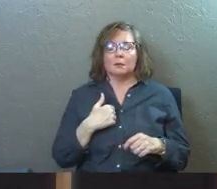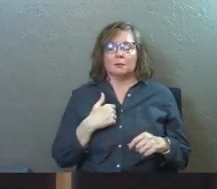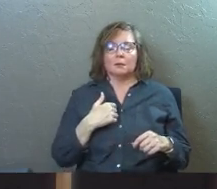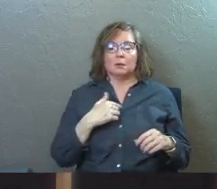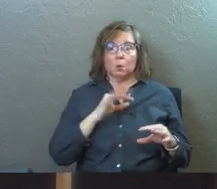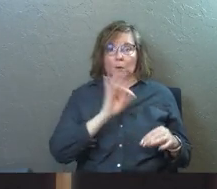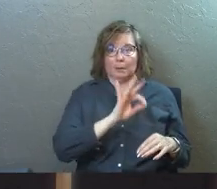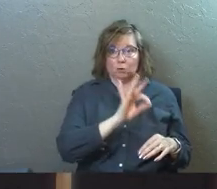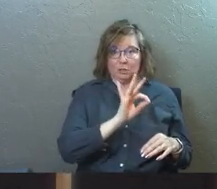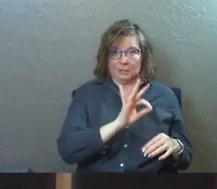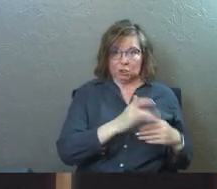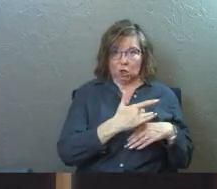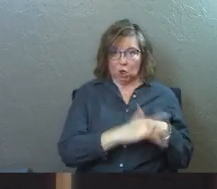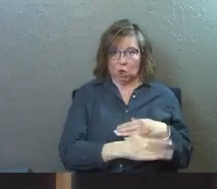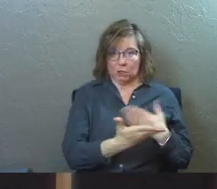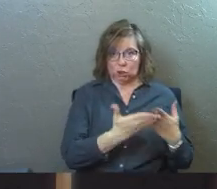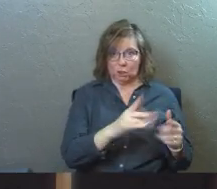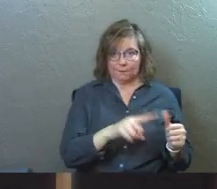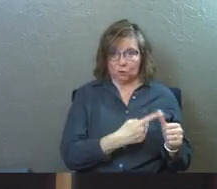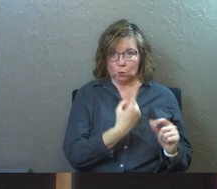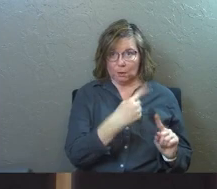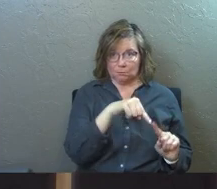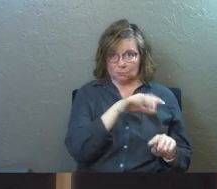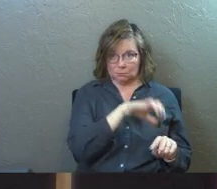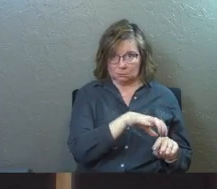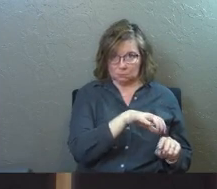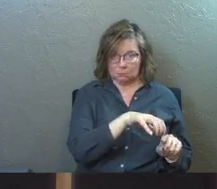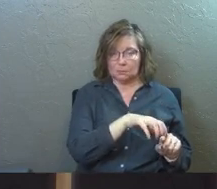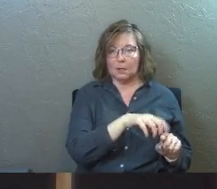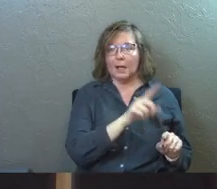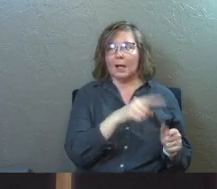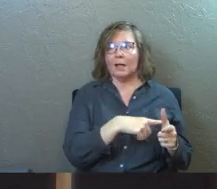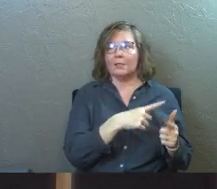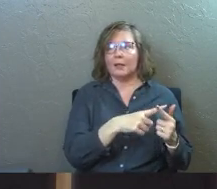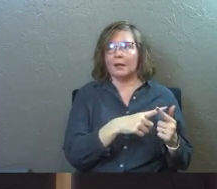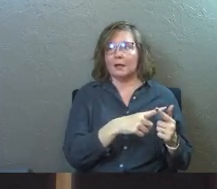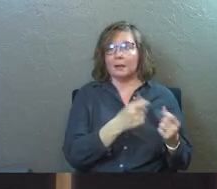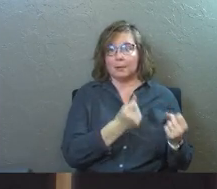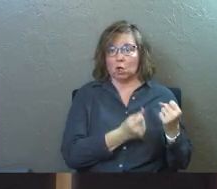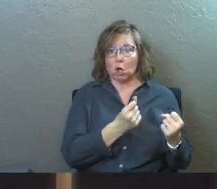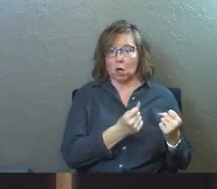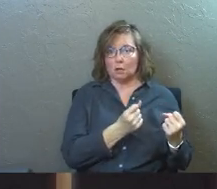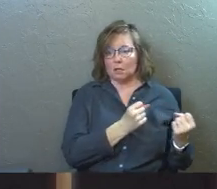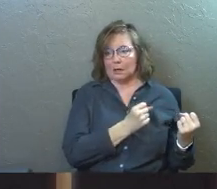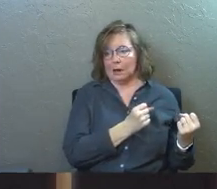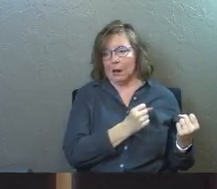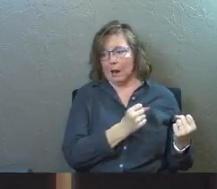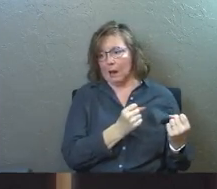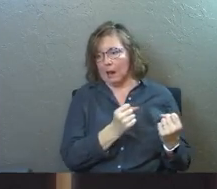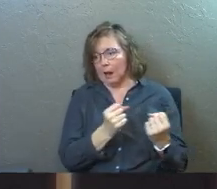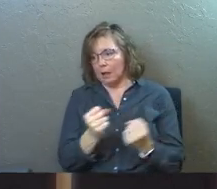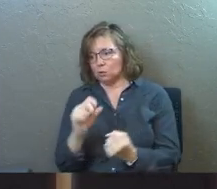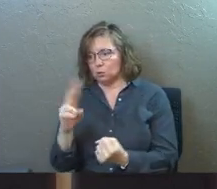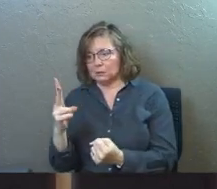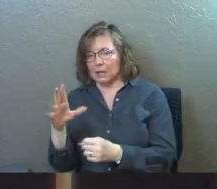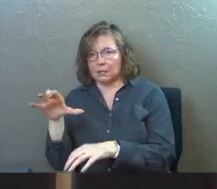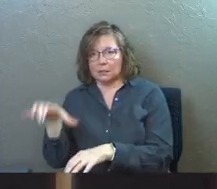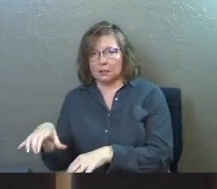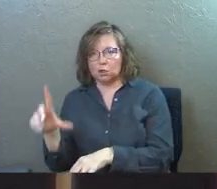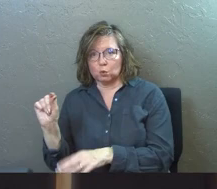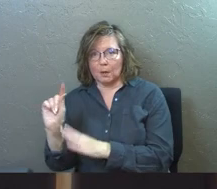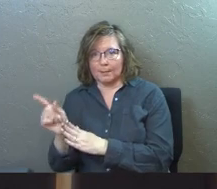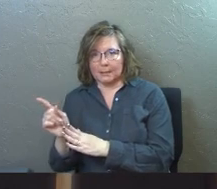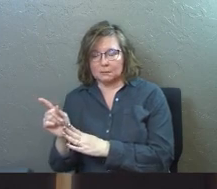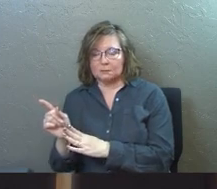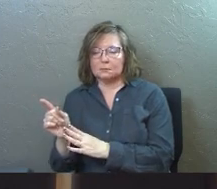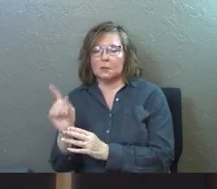preach at the early service at campus number one. And then there would be a car and they would drive us to the second campus, 20